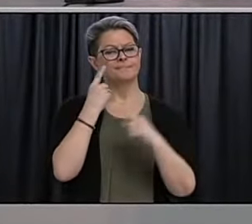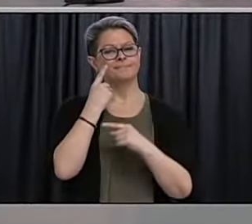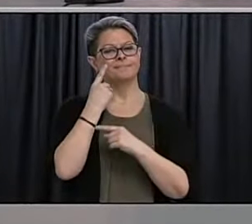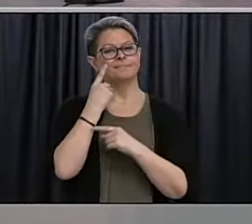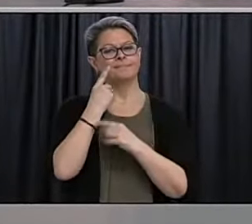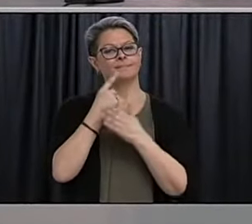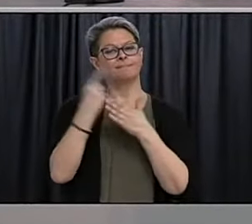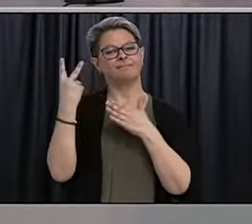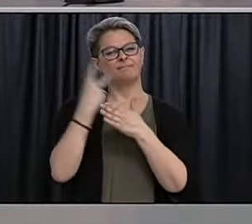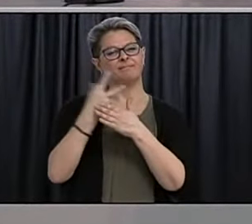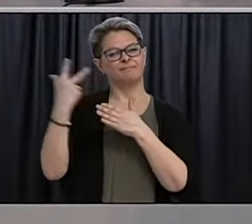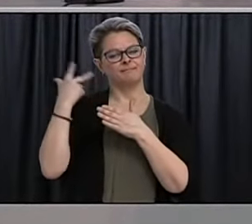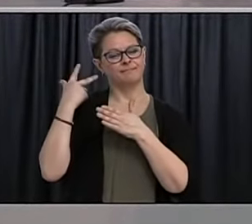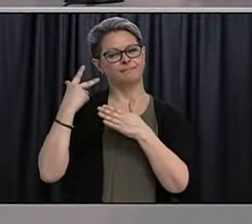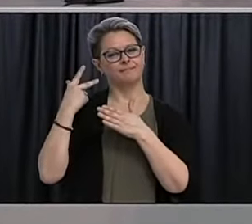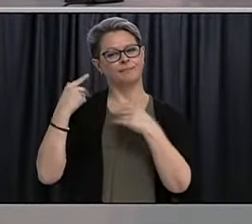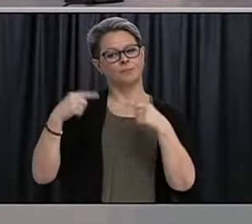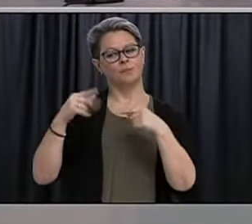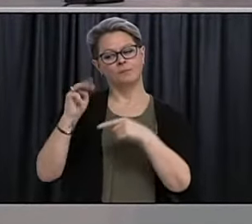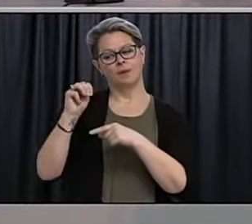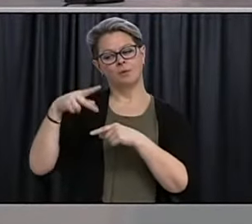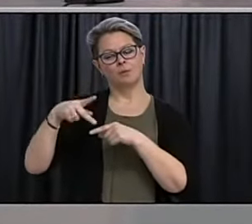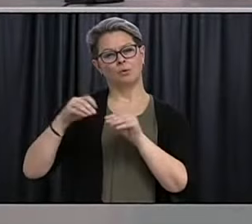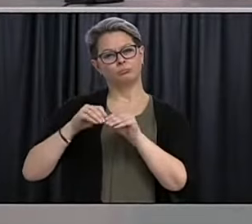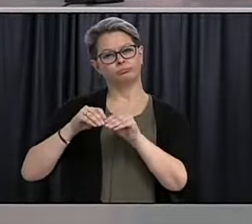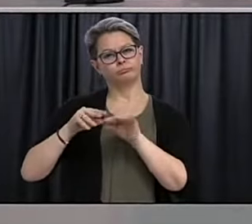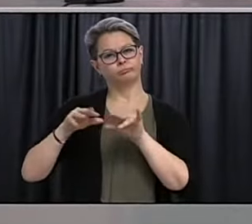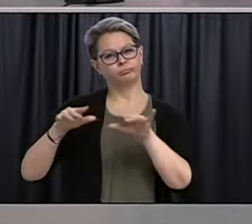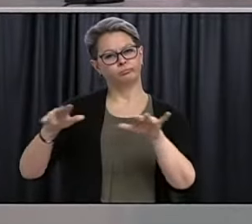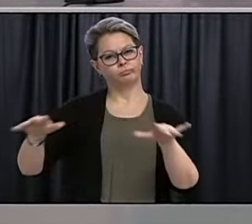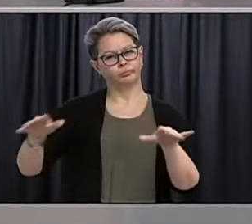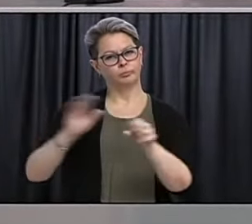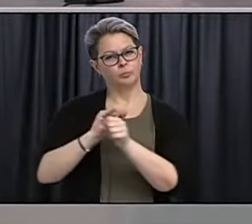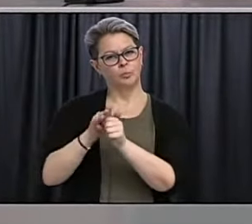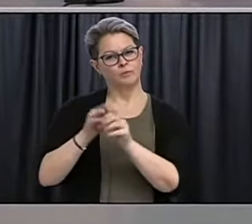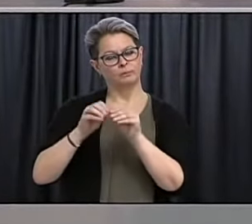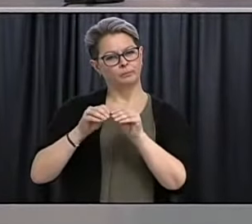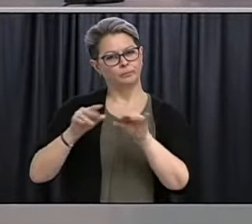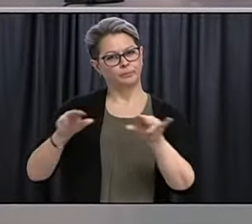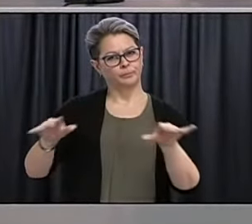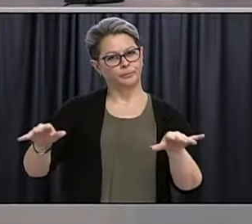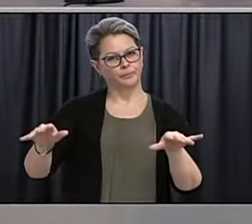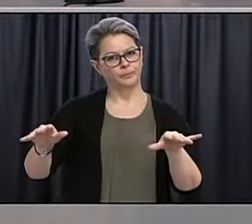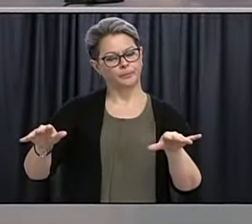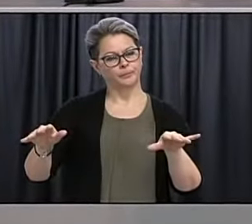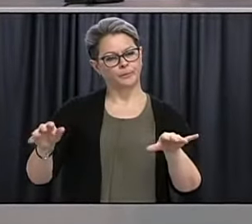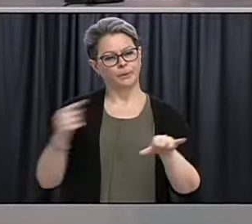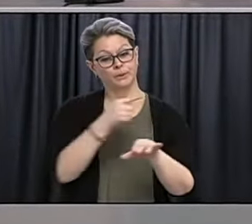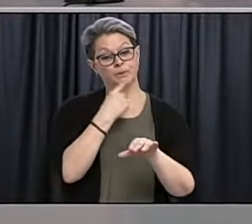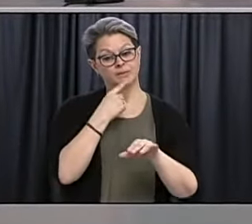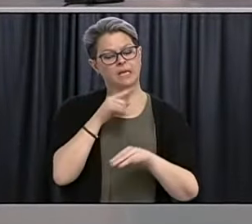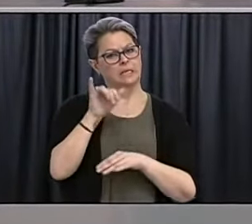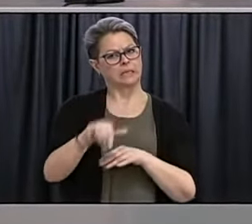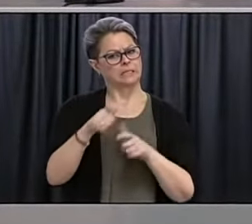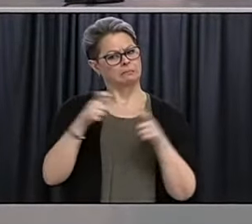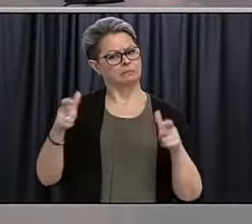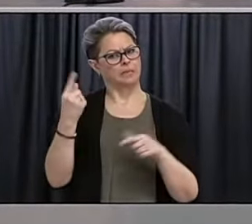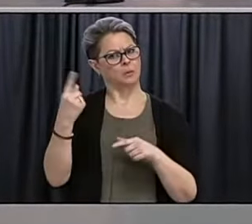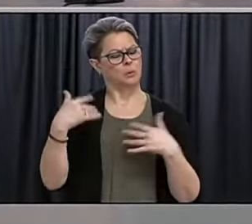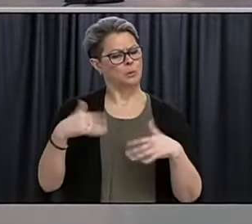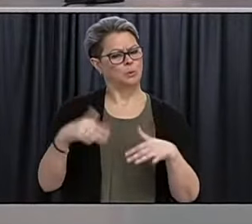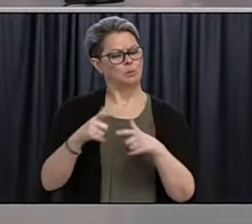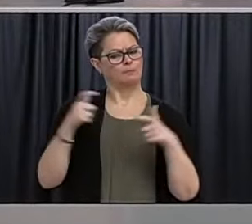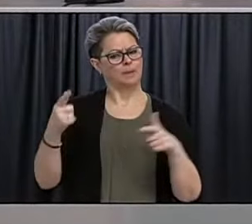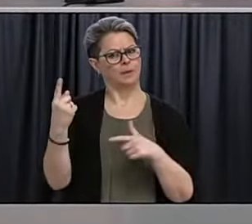uh, kind of erupted. At that time, you said, this is the big one. This is the big one. I'm